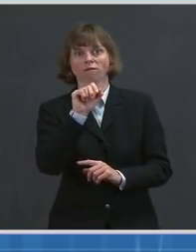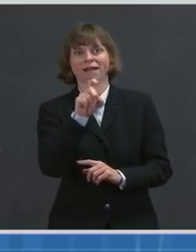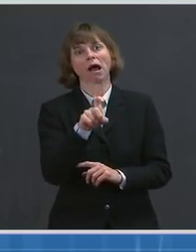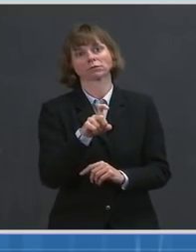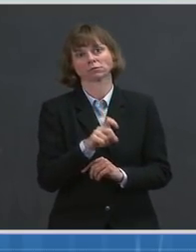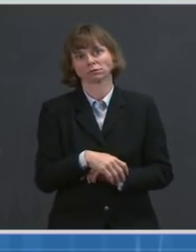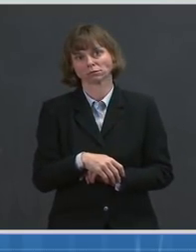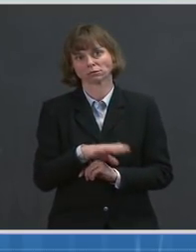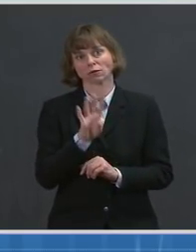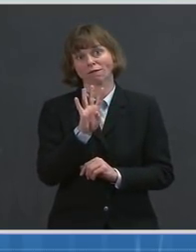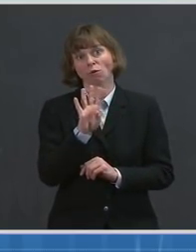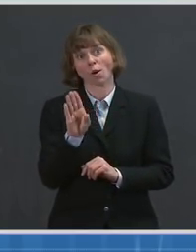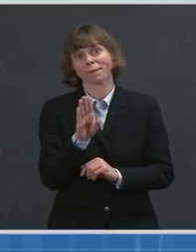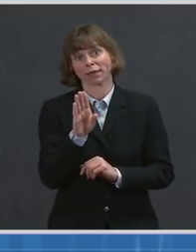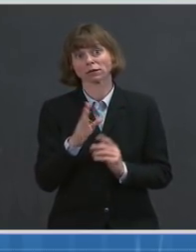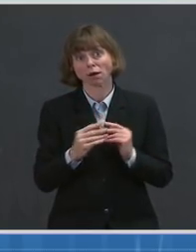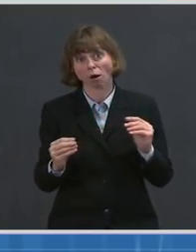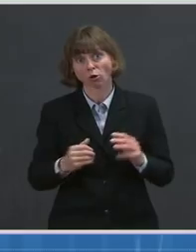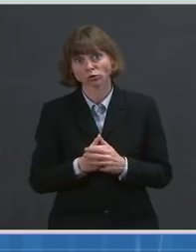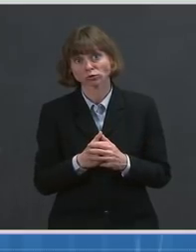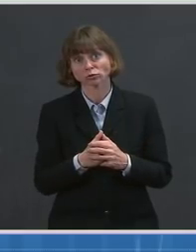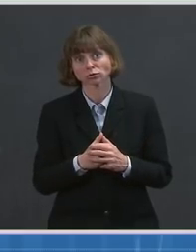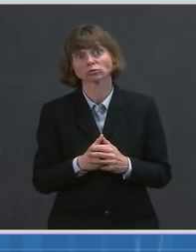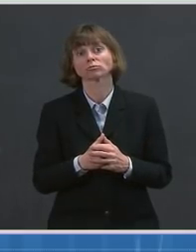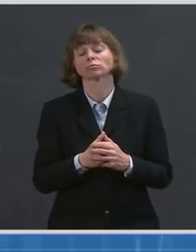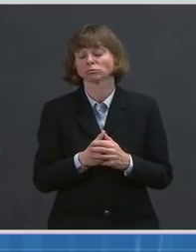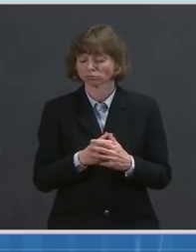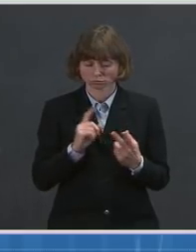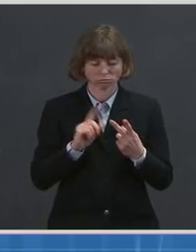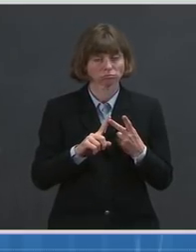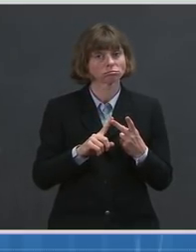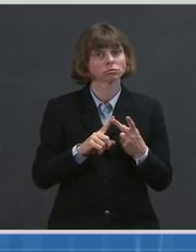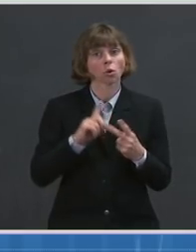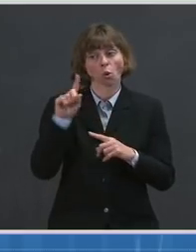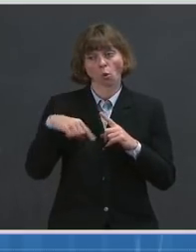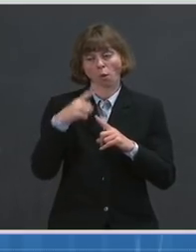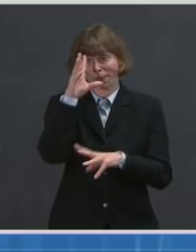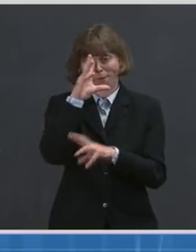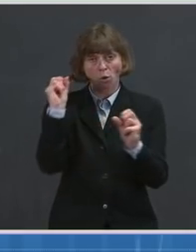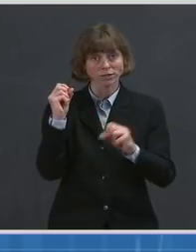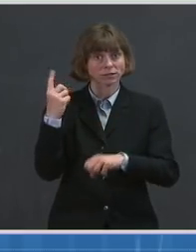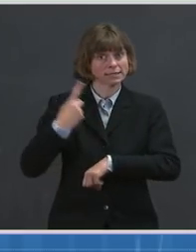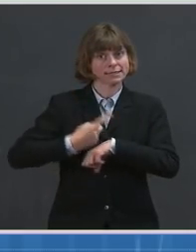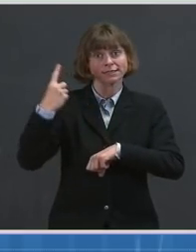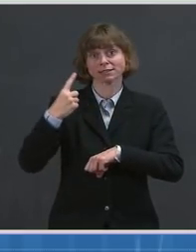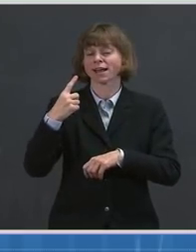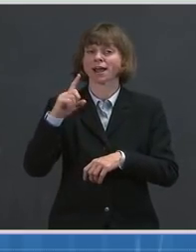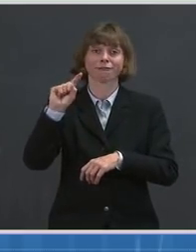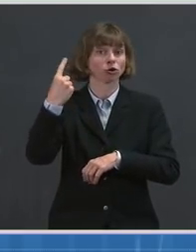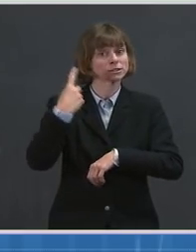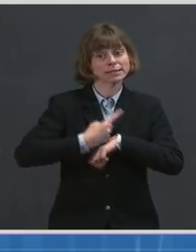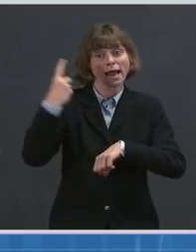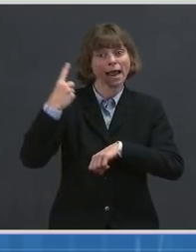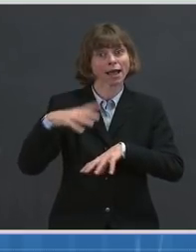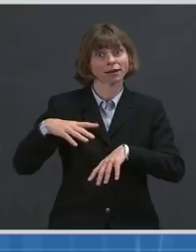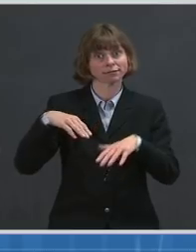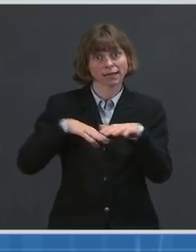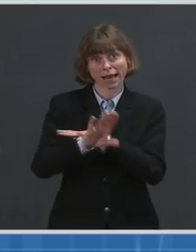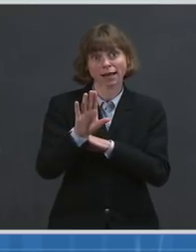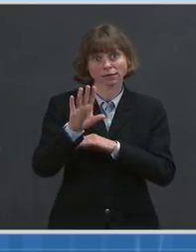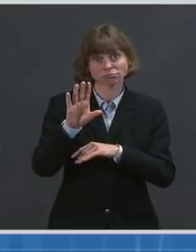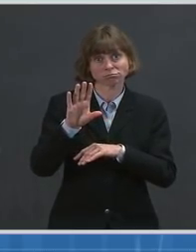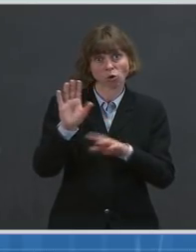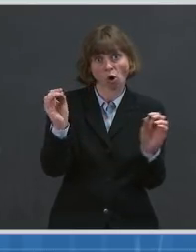his first day in office, re-engaged with the WHO. And that's why just today, this morning, I participated